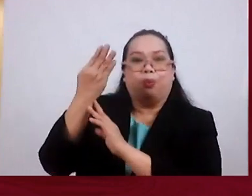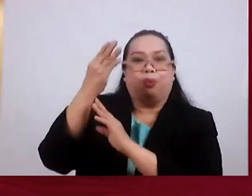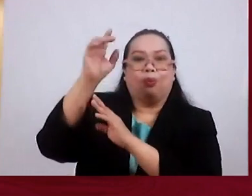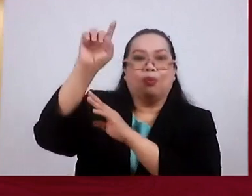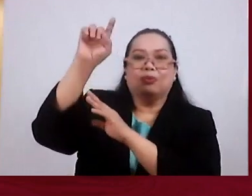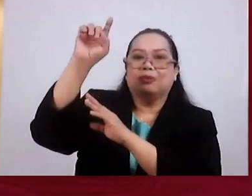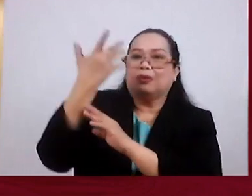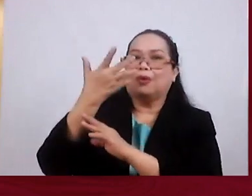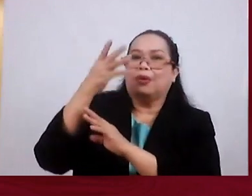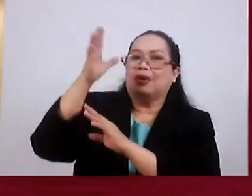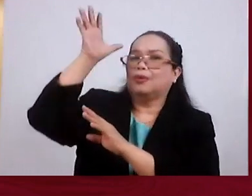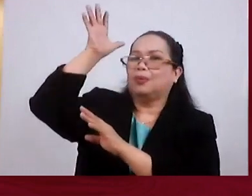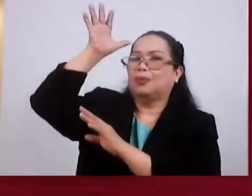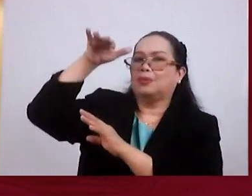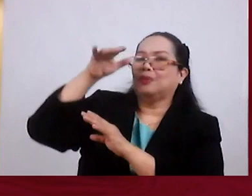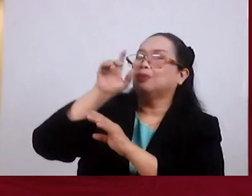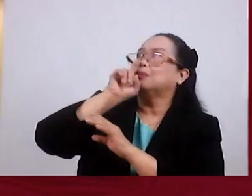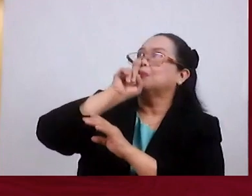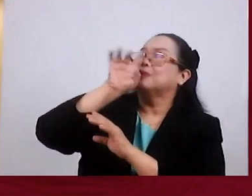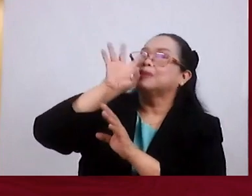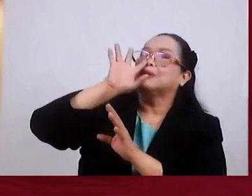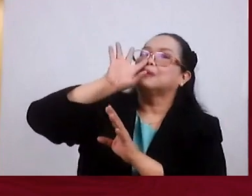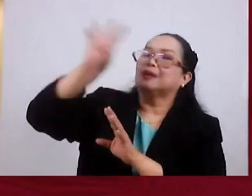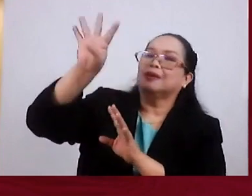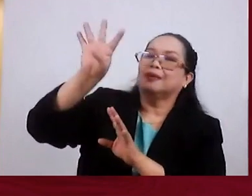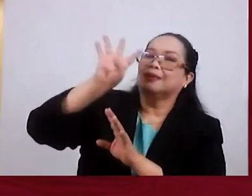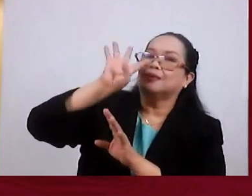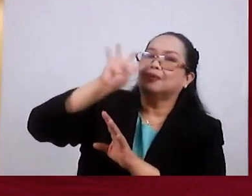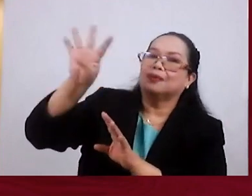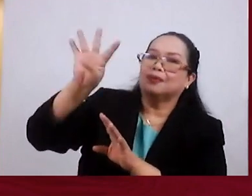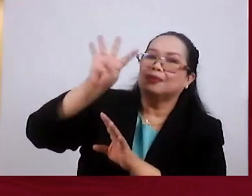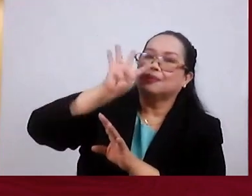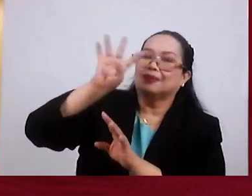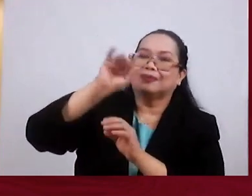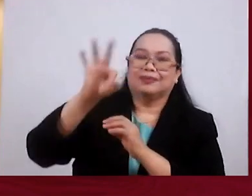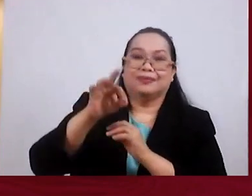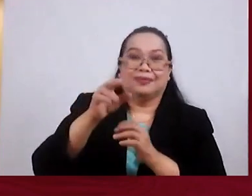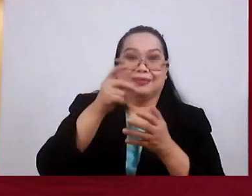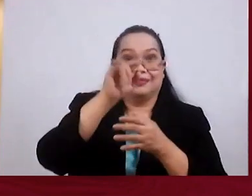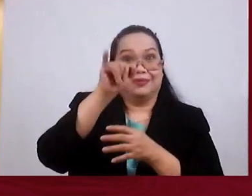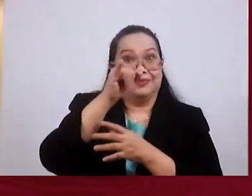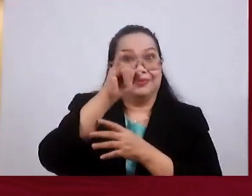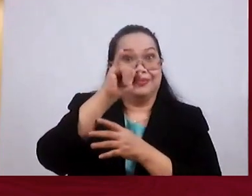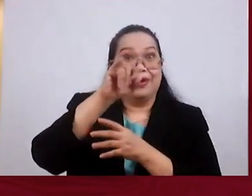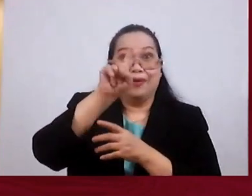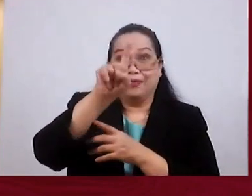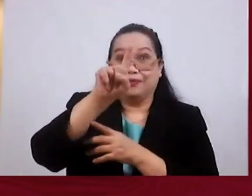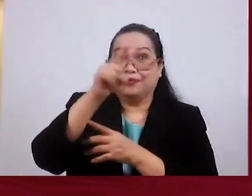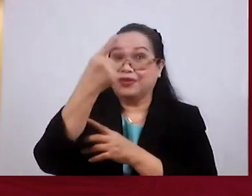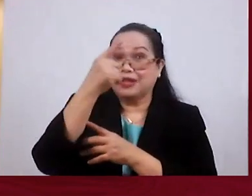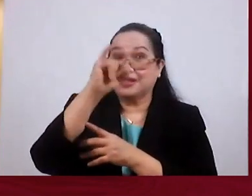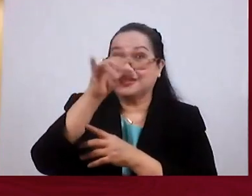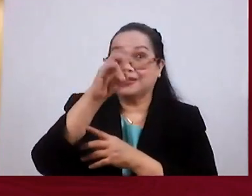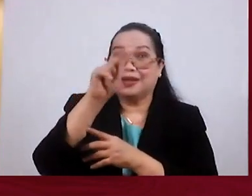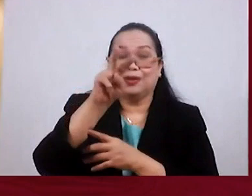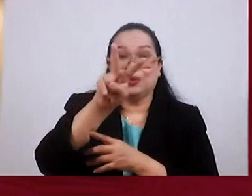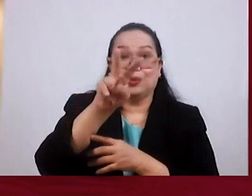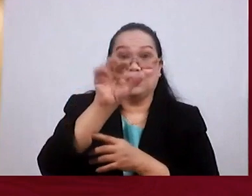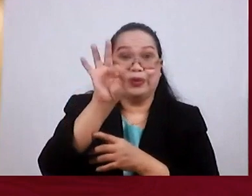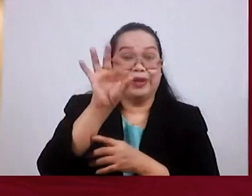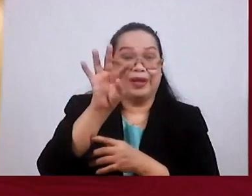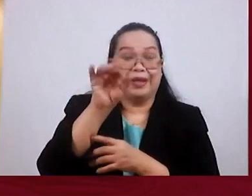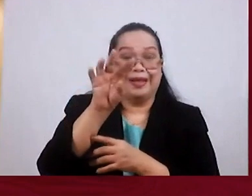the love of God, Illustrated in Jesus Christ. 1 John 2.19, friends, Is the